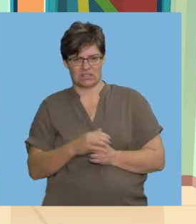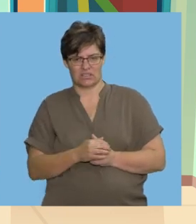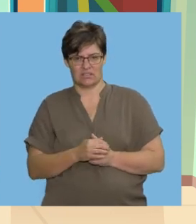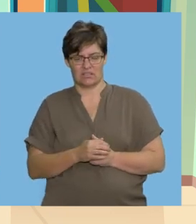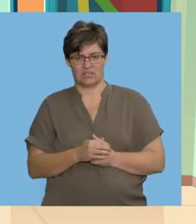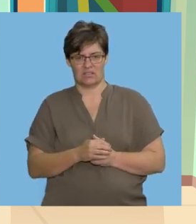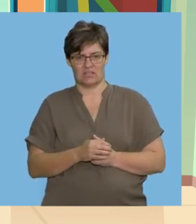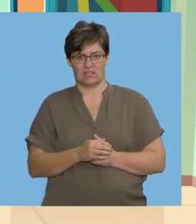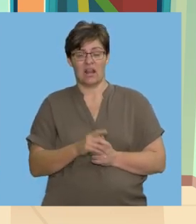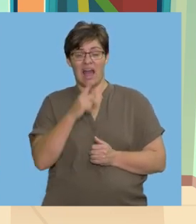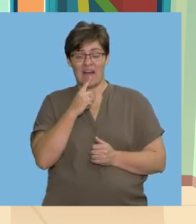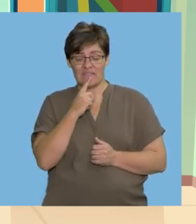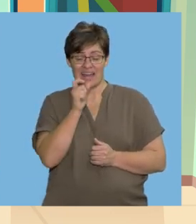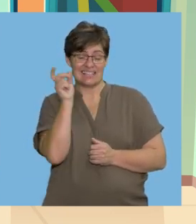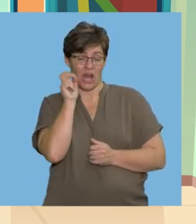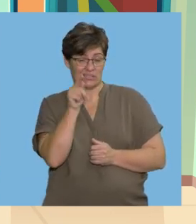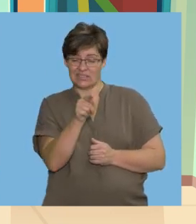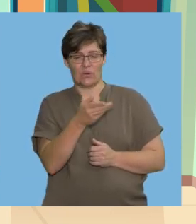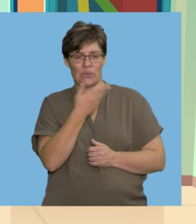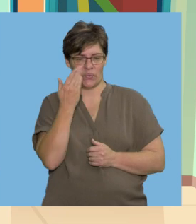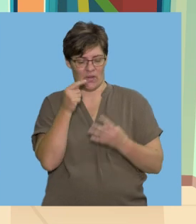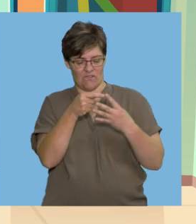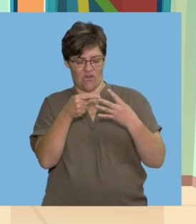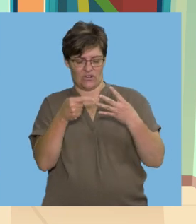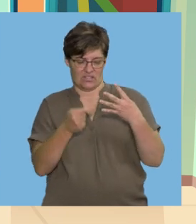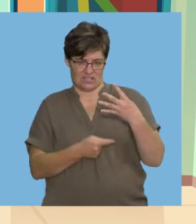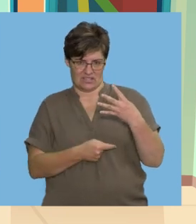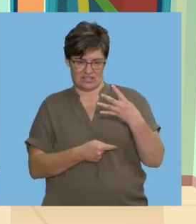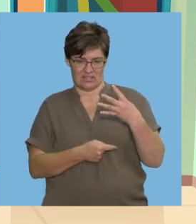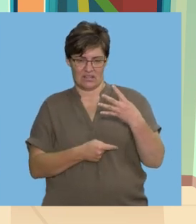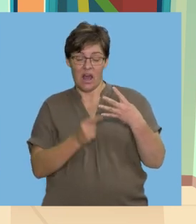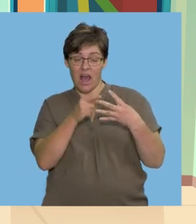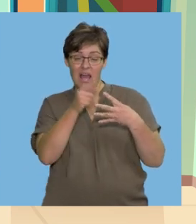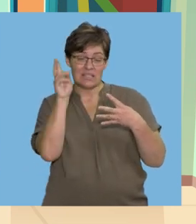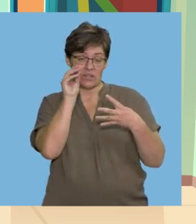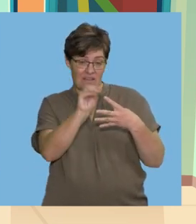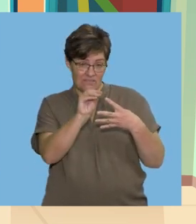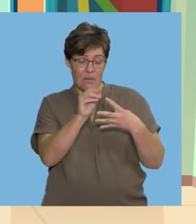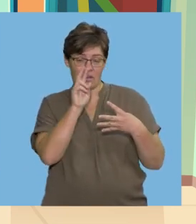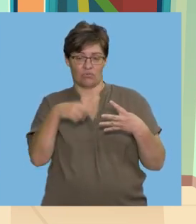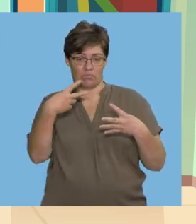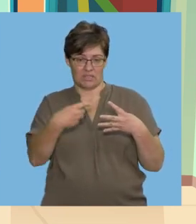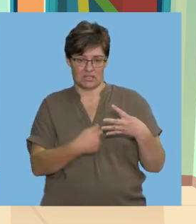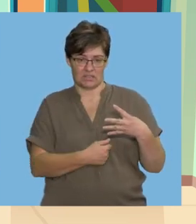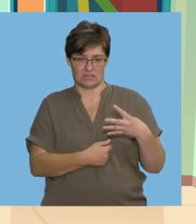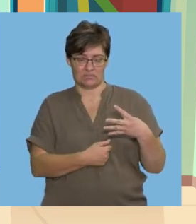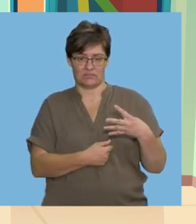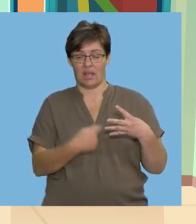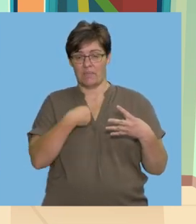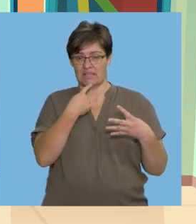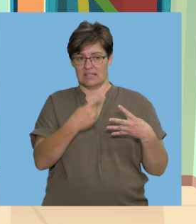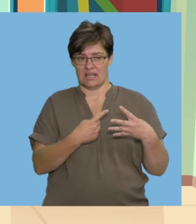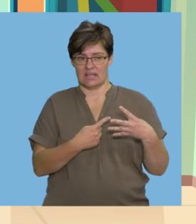One word does not have the ch sound You need to repeat the words with the sound Ready?